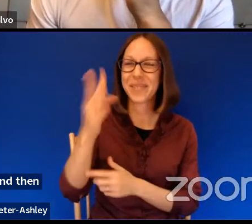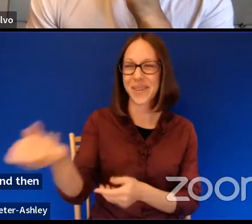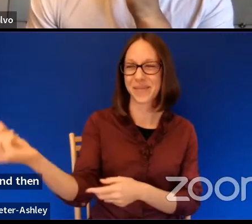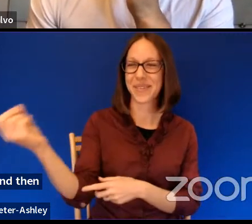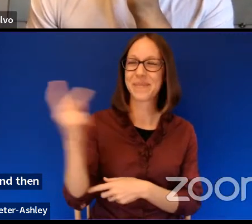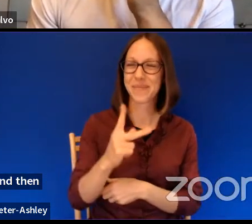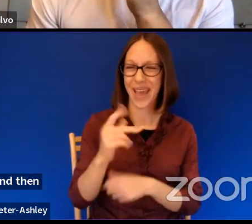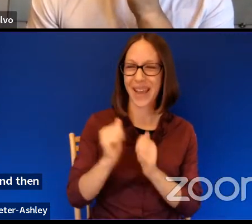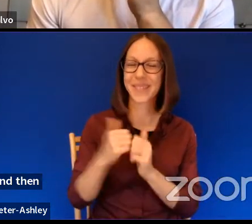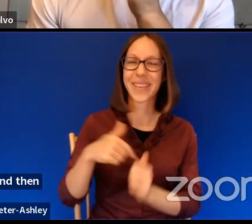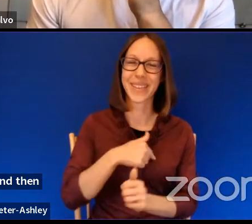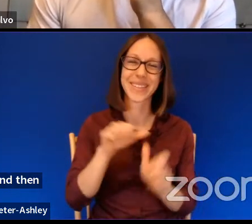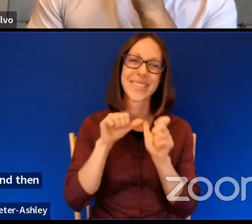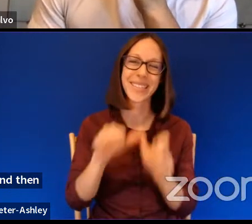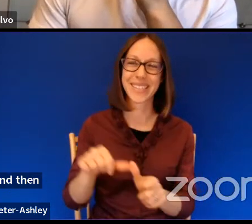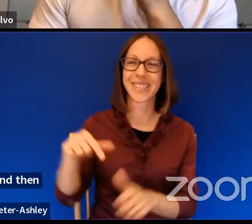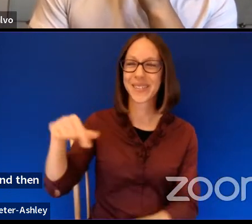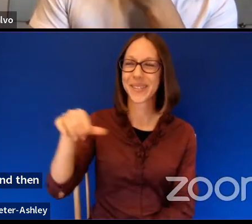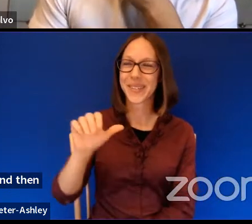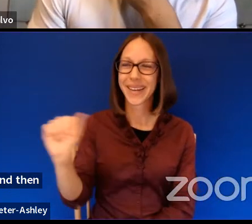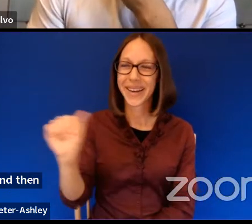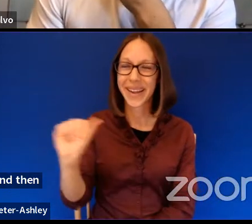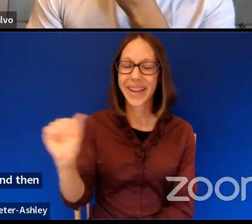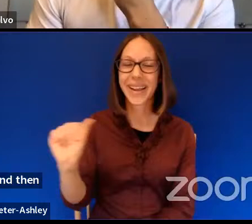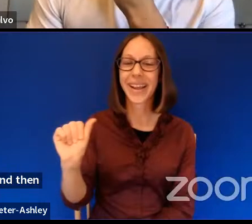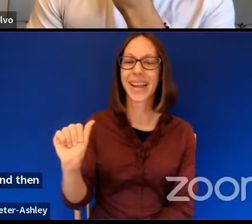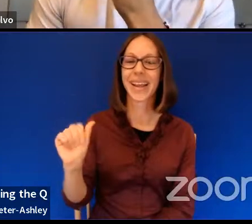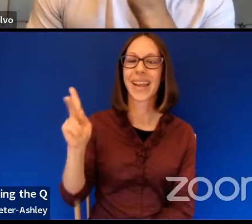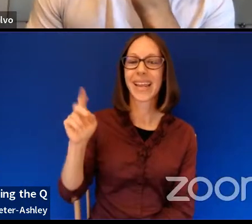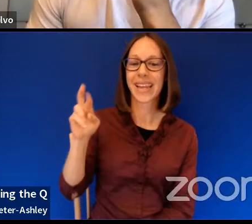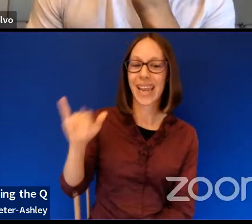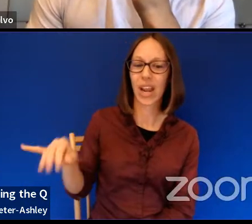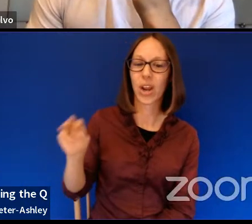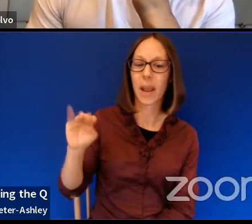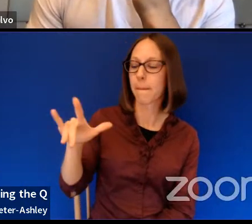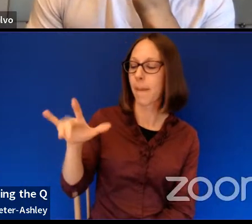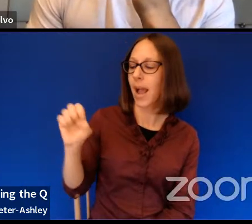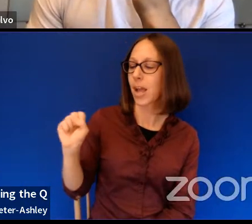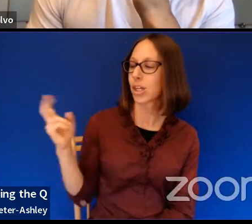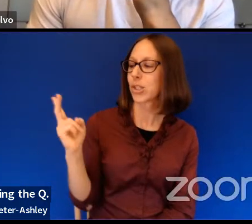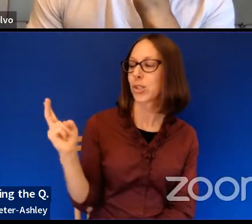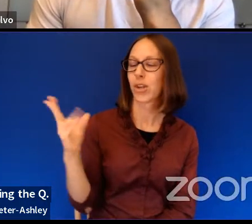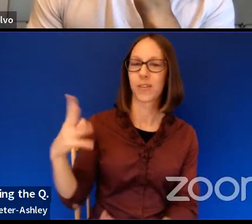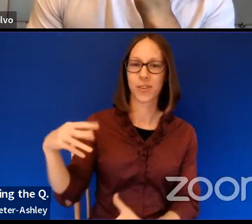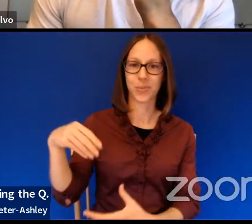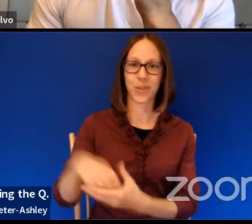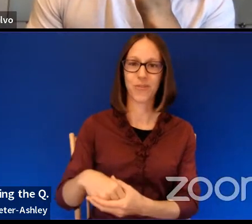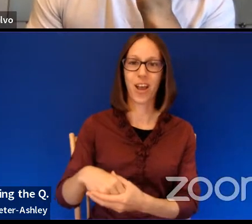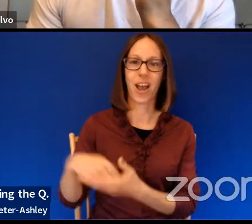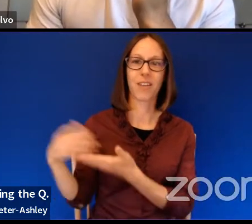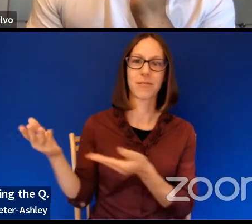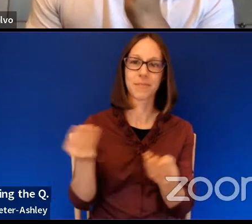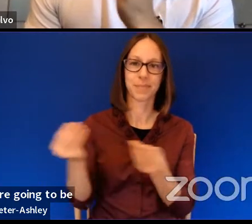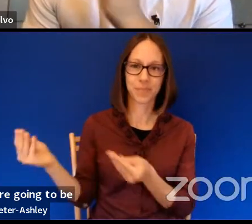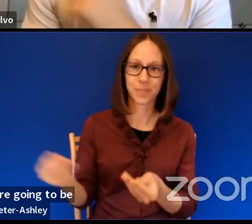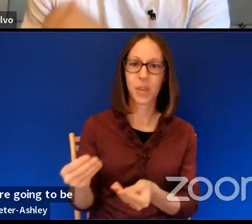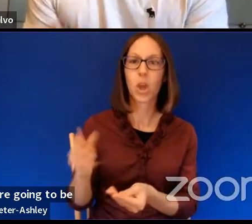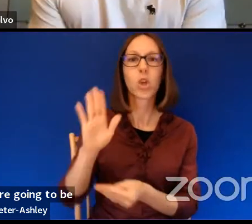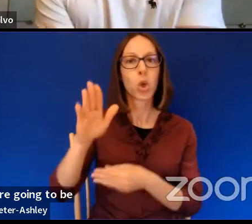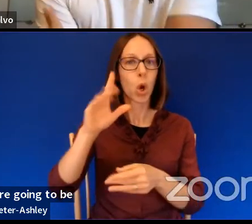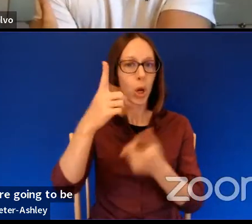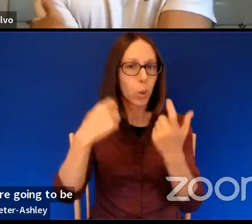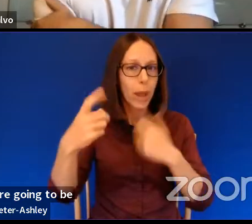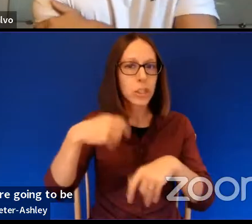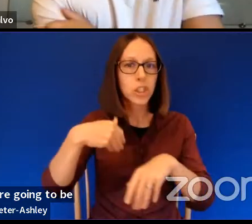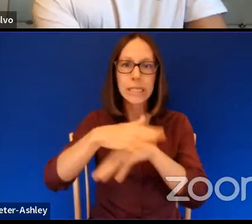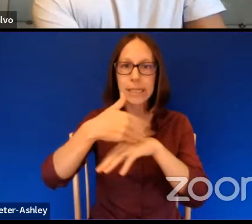us continuing the Q and a Carrie and miles, I believe are going to be involved in that. So you can keep sending in your questions